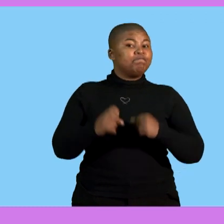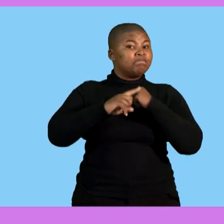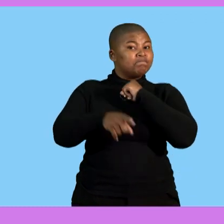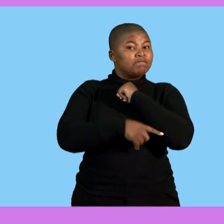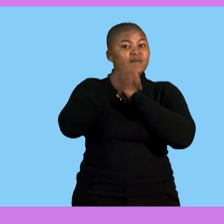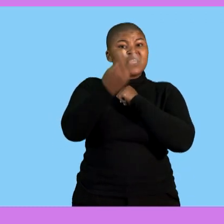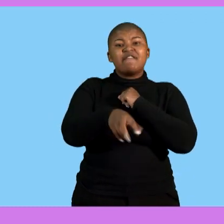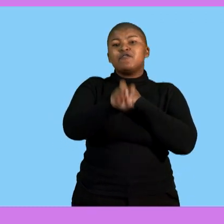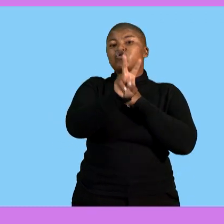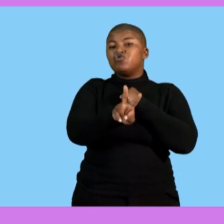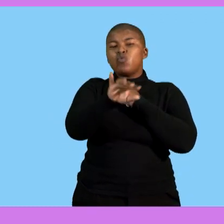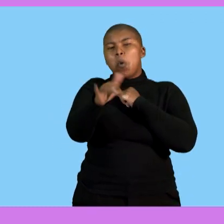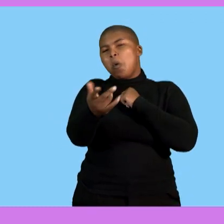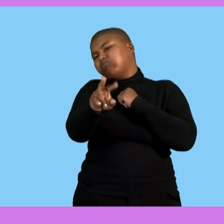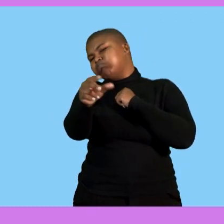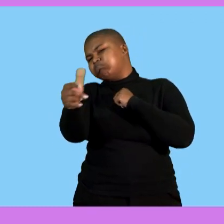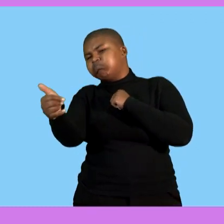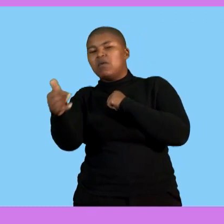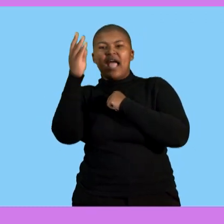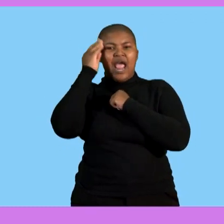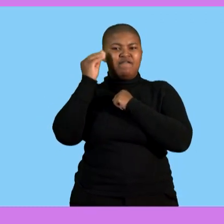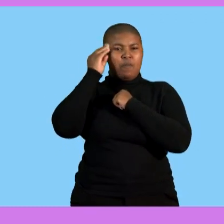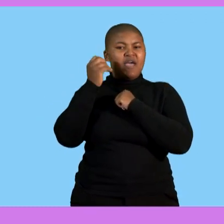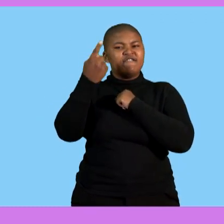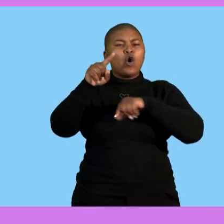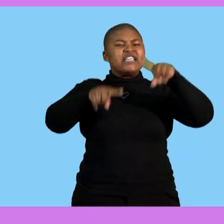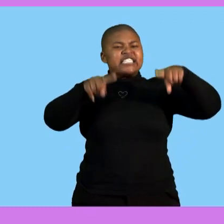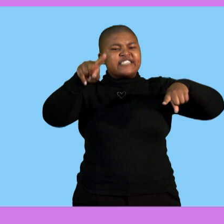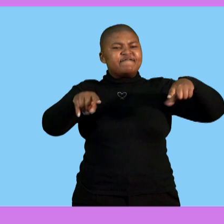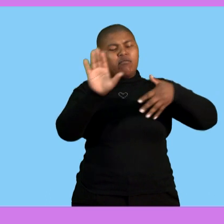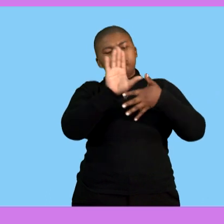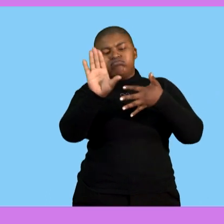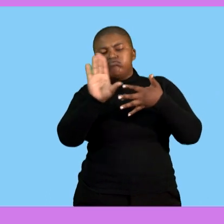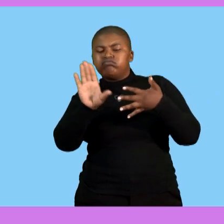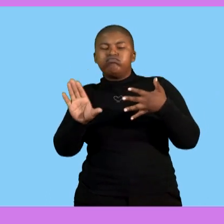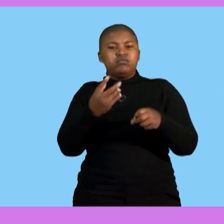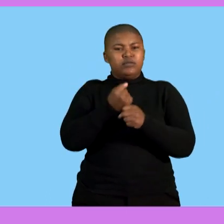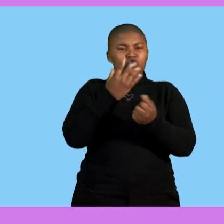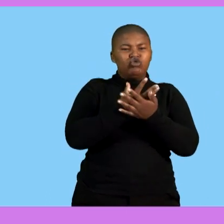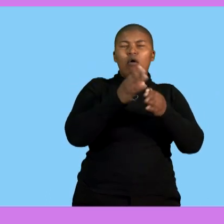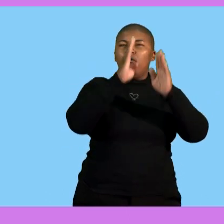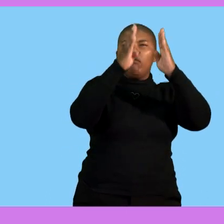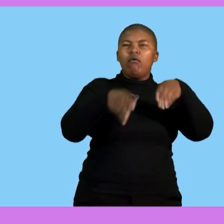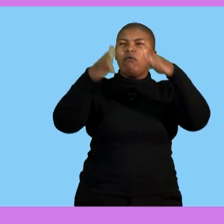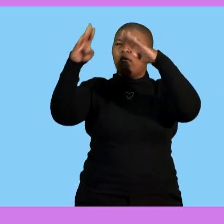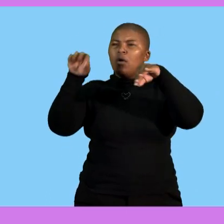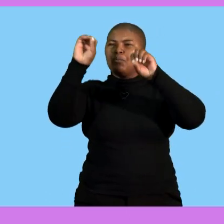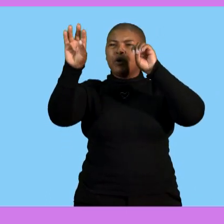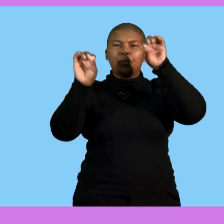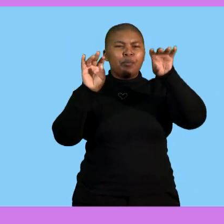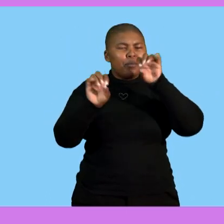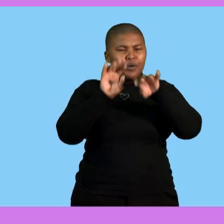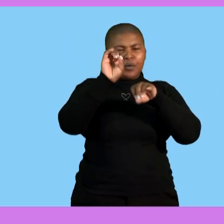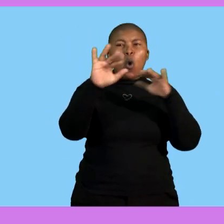give two or more sets of data containing multiple categories to arrange or sort by